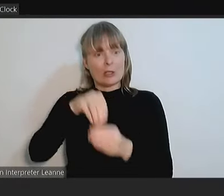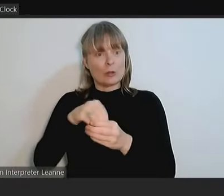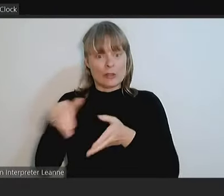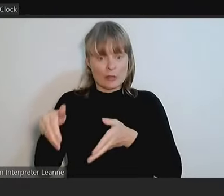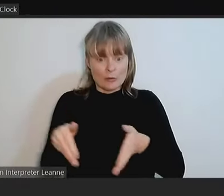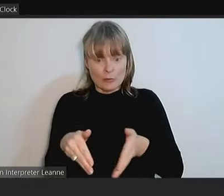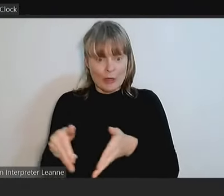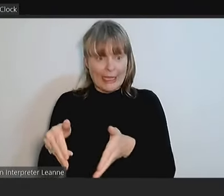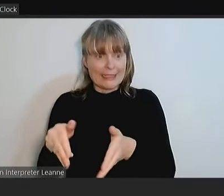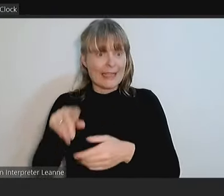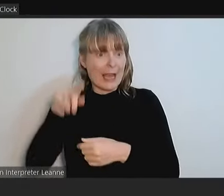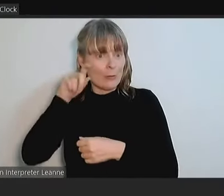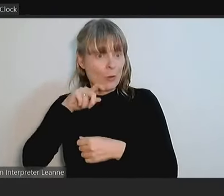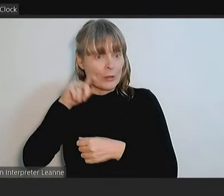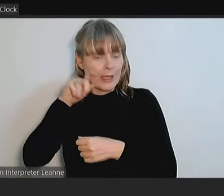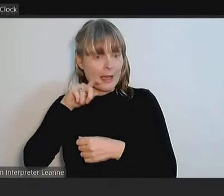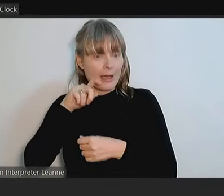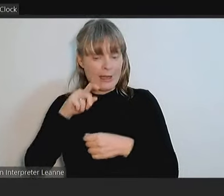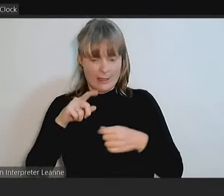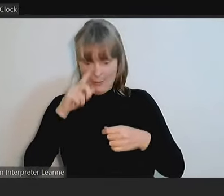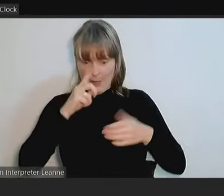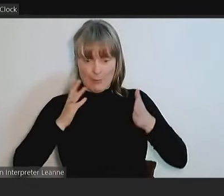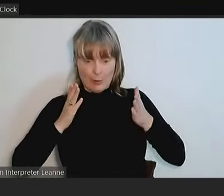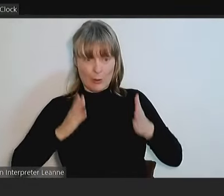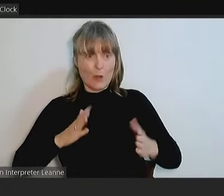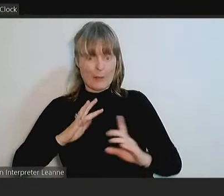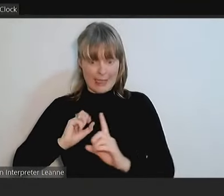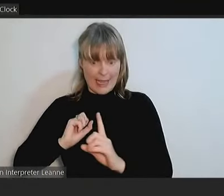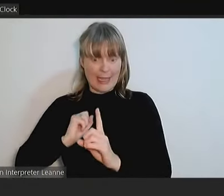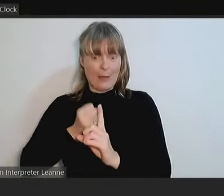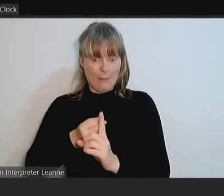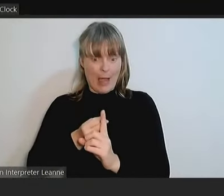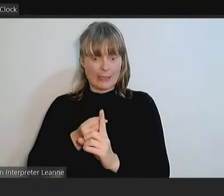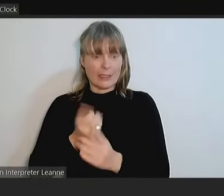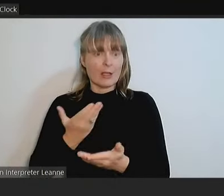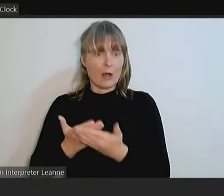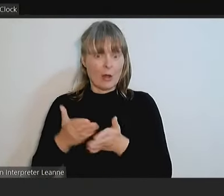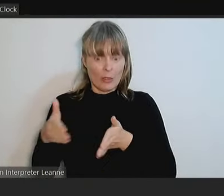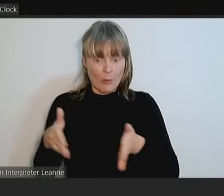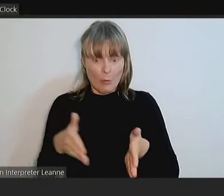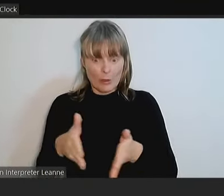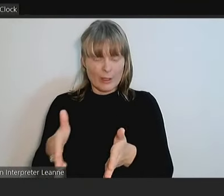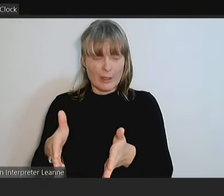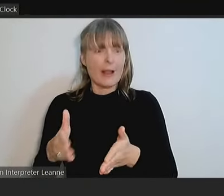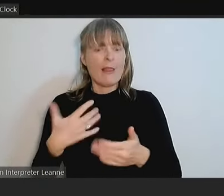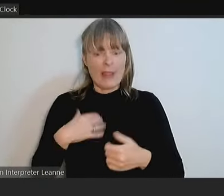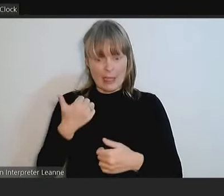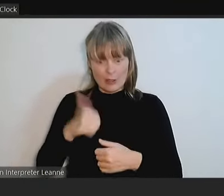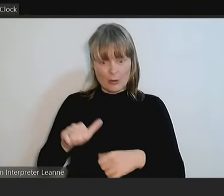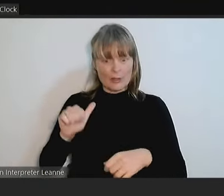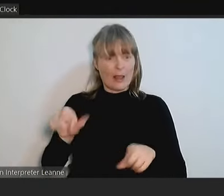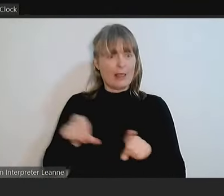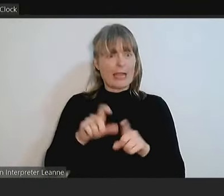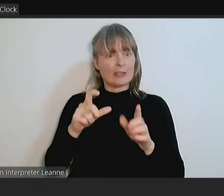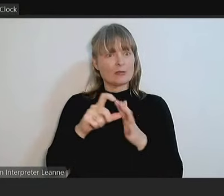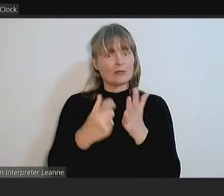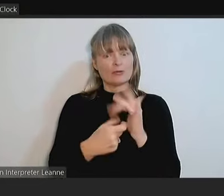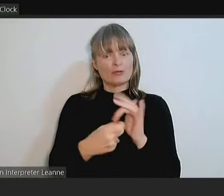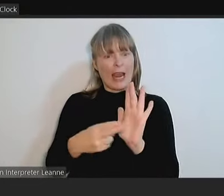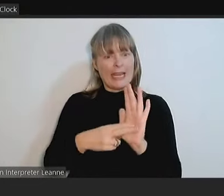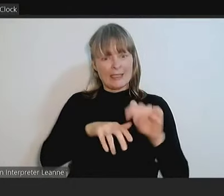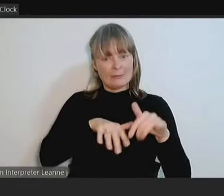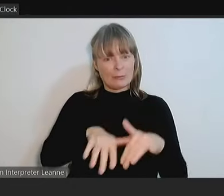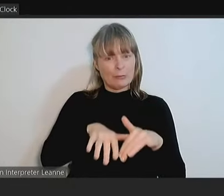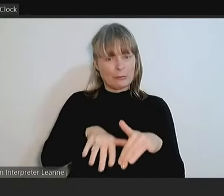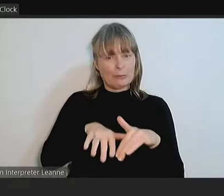great effect on our creeks and waterways because we currently use them as a drain and probably always will. If we're not monitoring